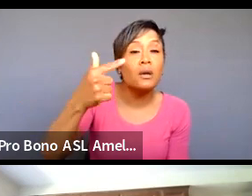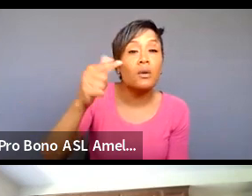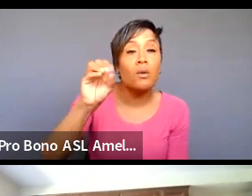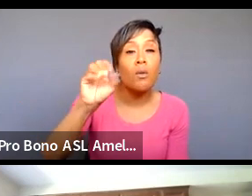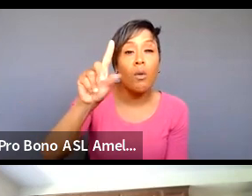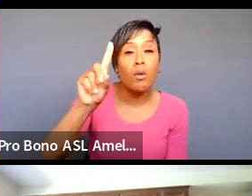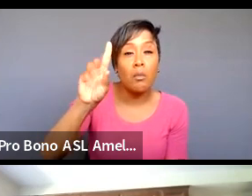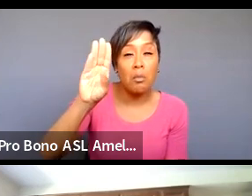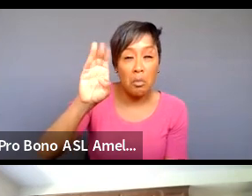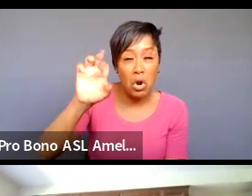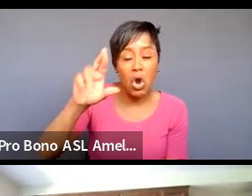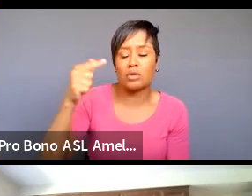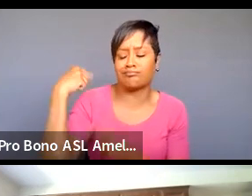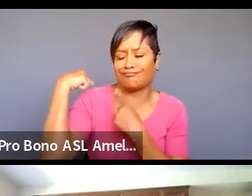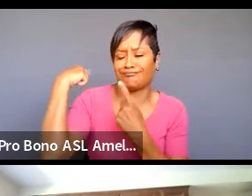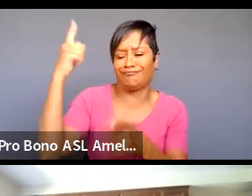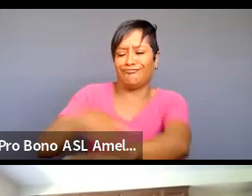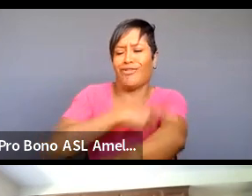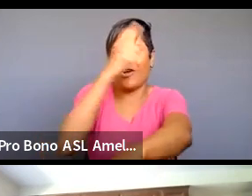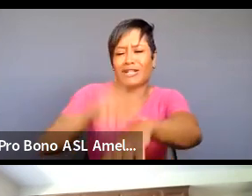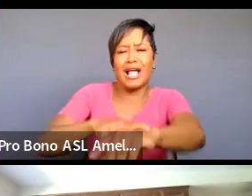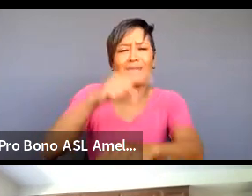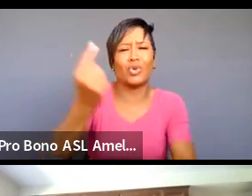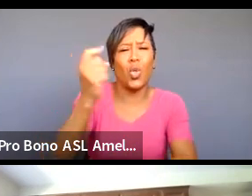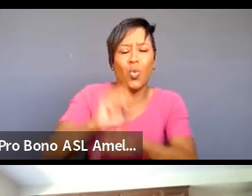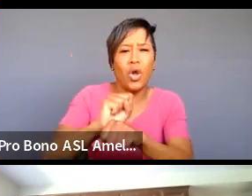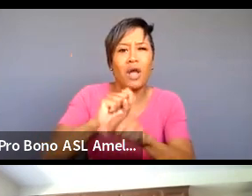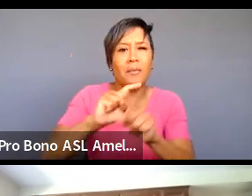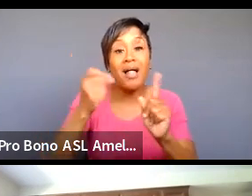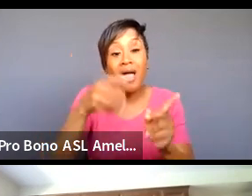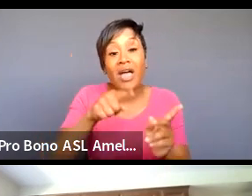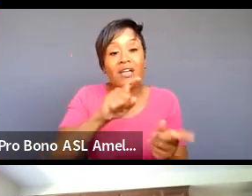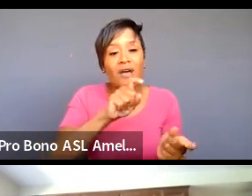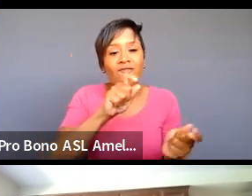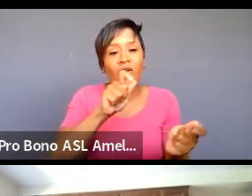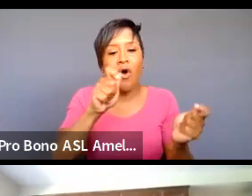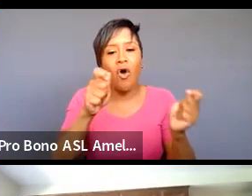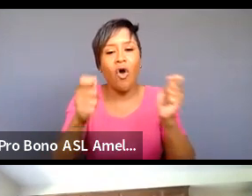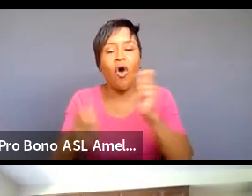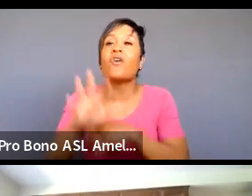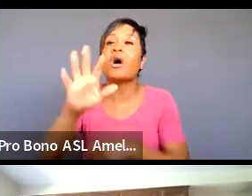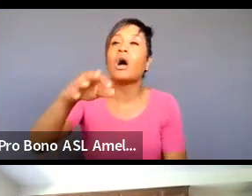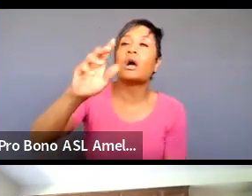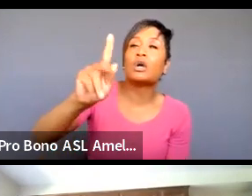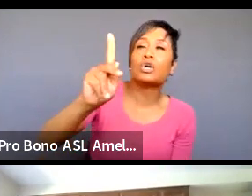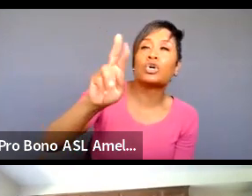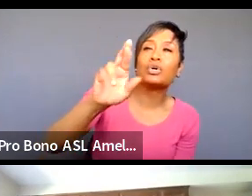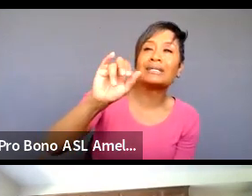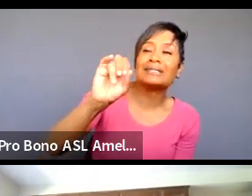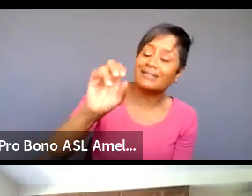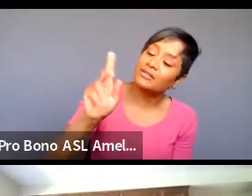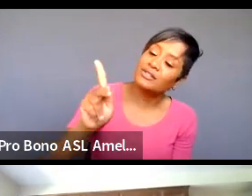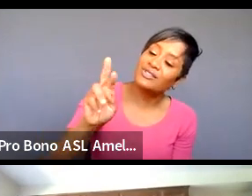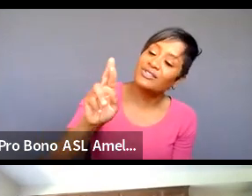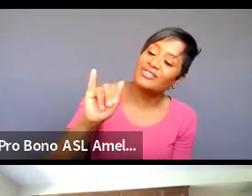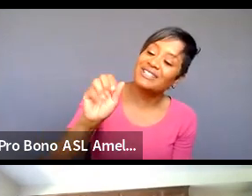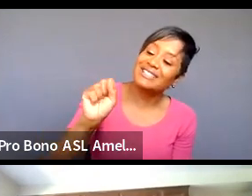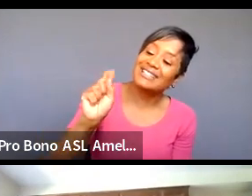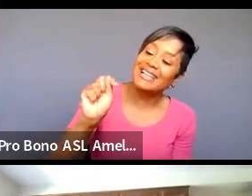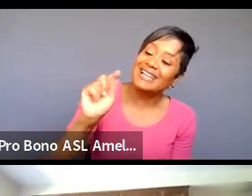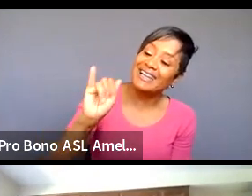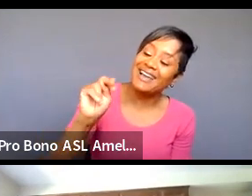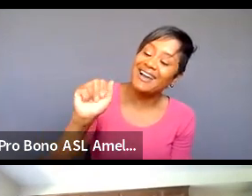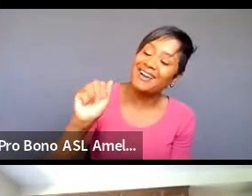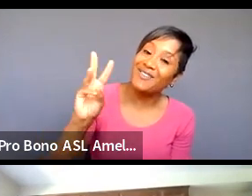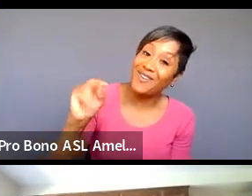that a lot of these things have like evolved since then so christina wong bd wong has has solo